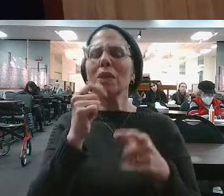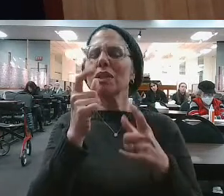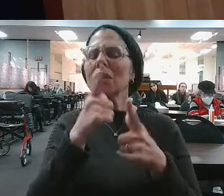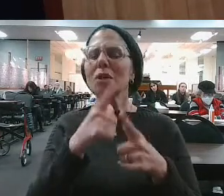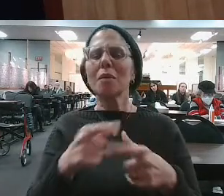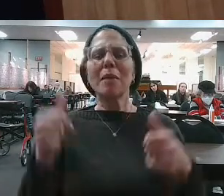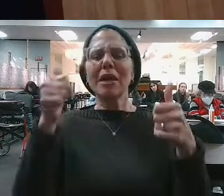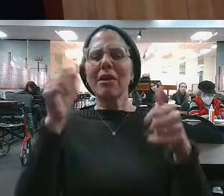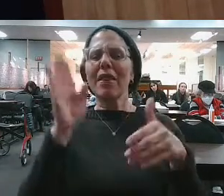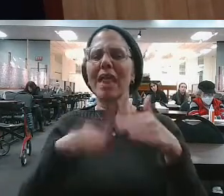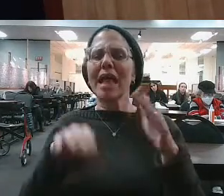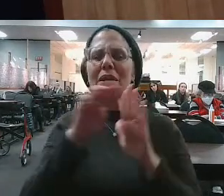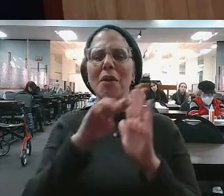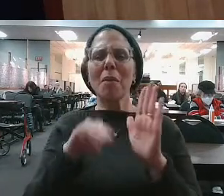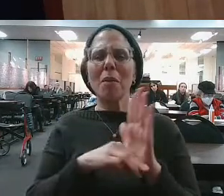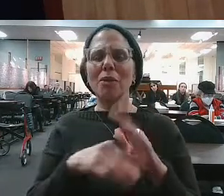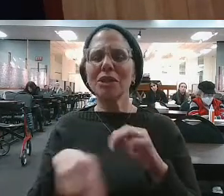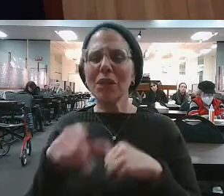Moshe Rabbeinu?